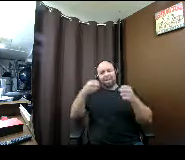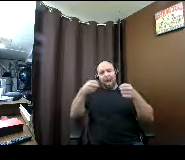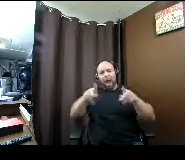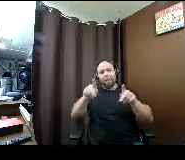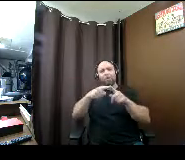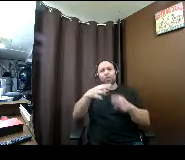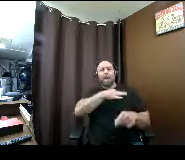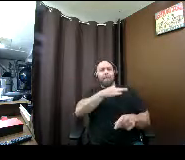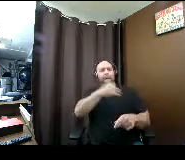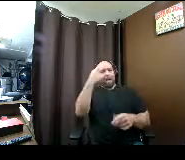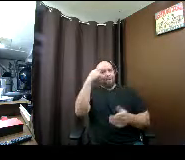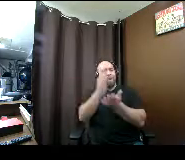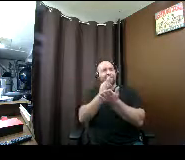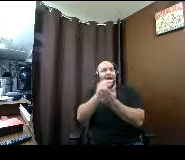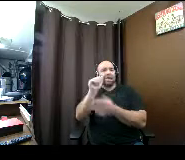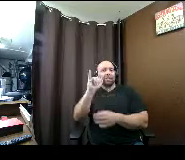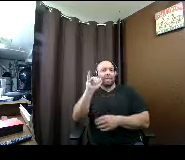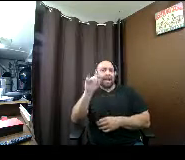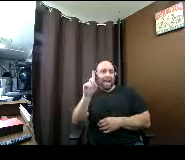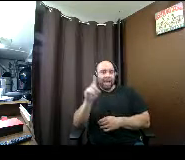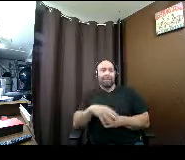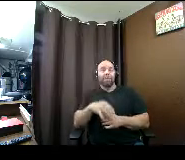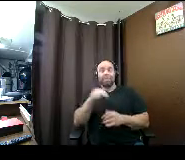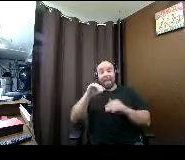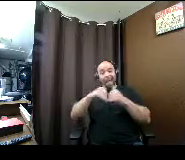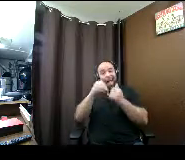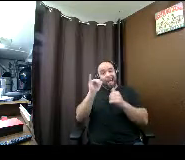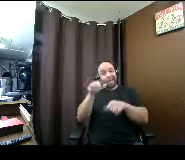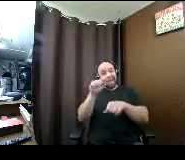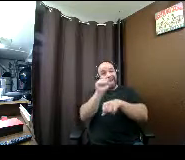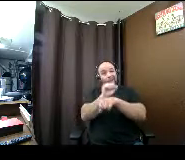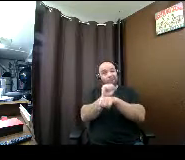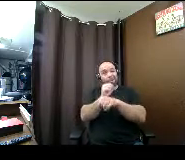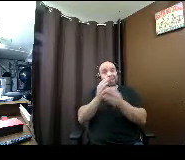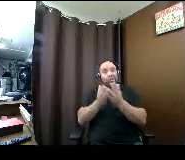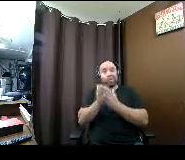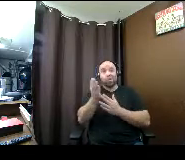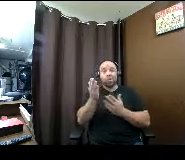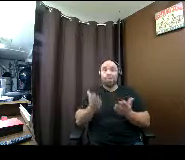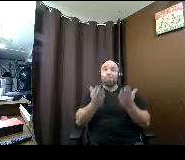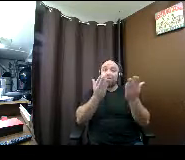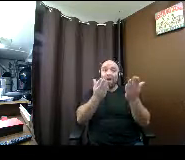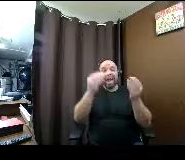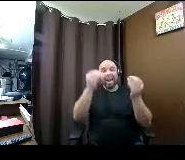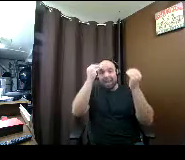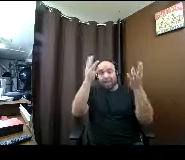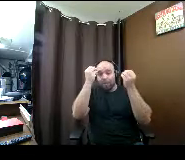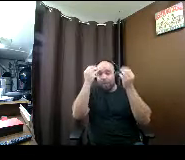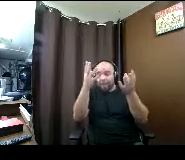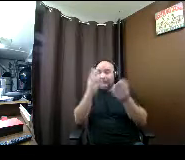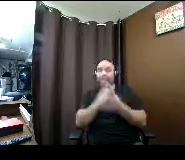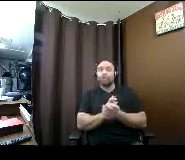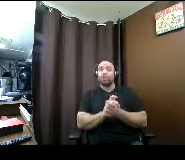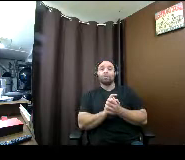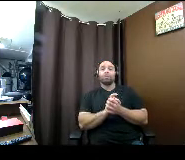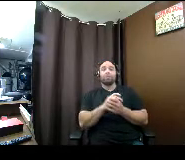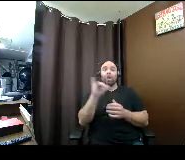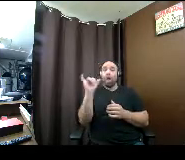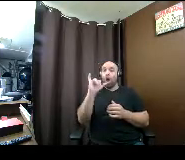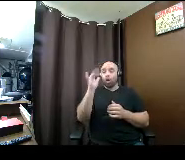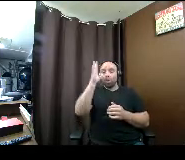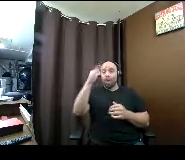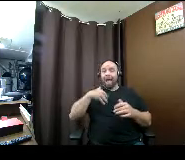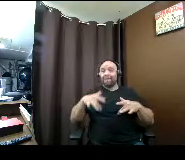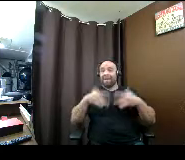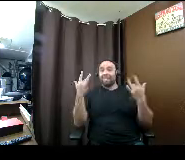aid and how that works is through providing information but also we will have some events to help you